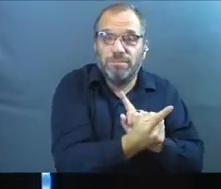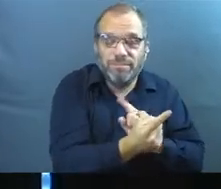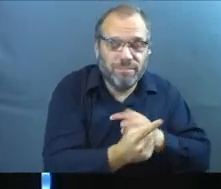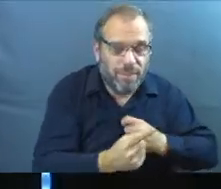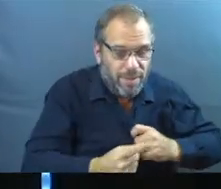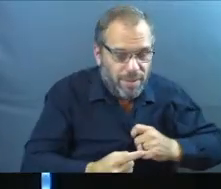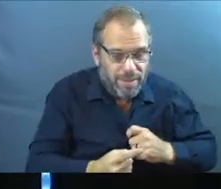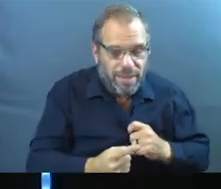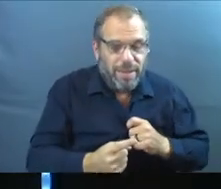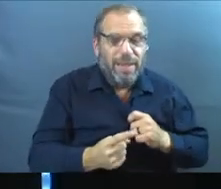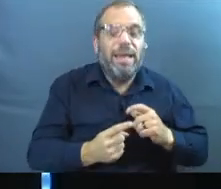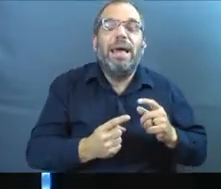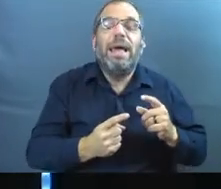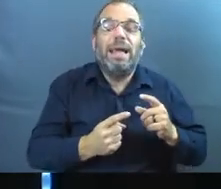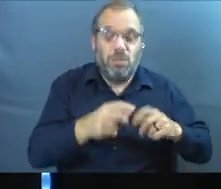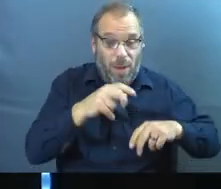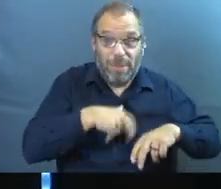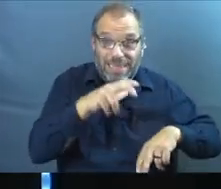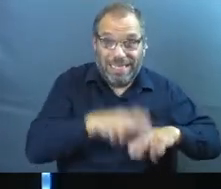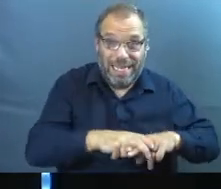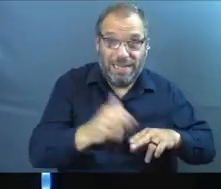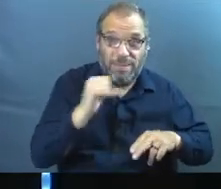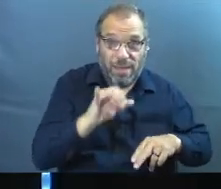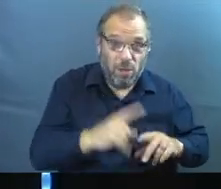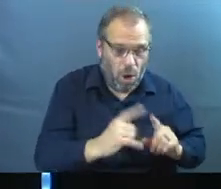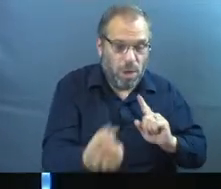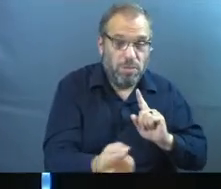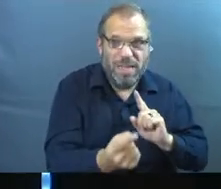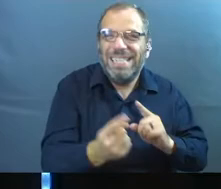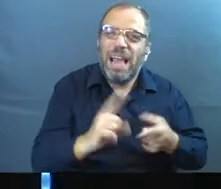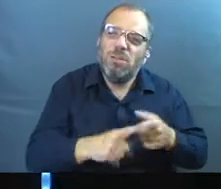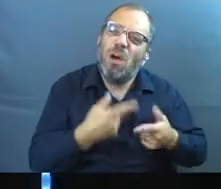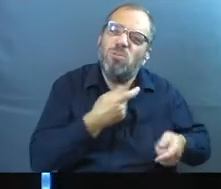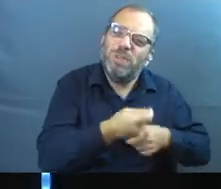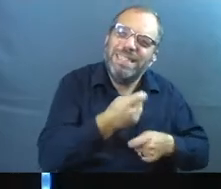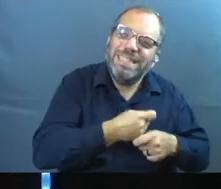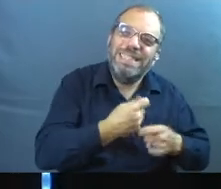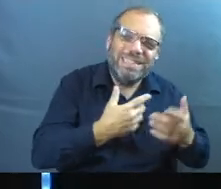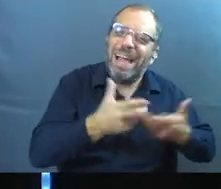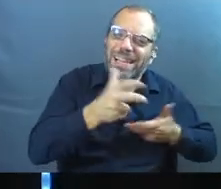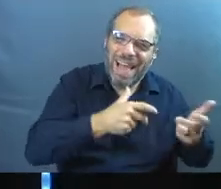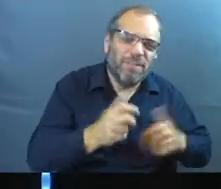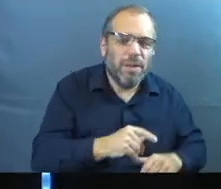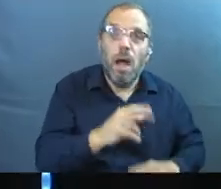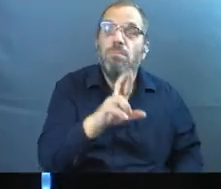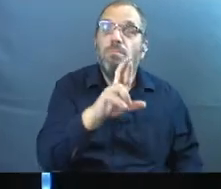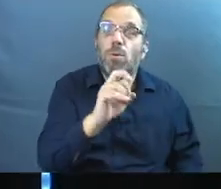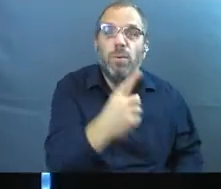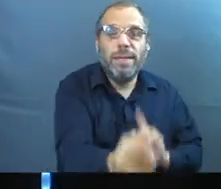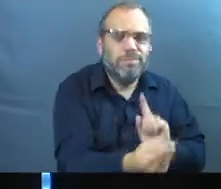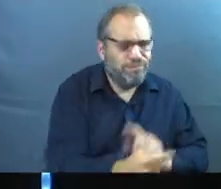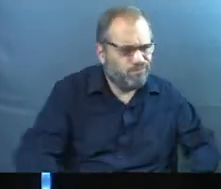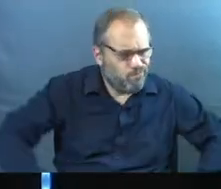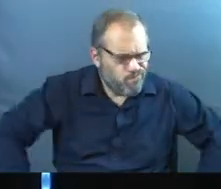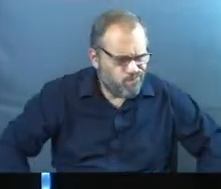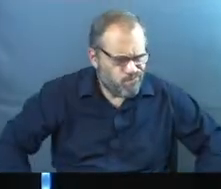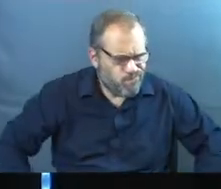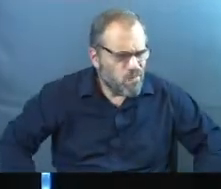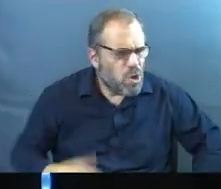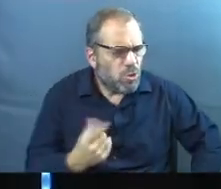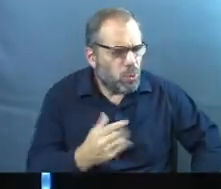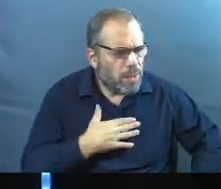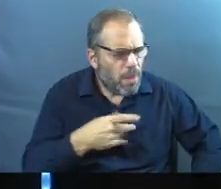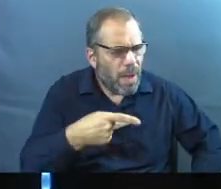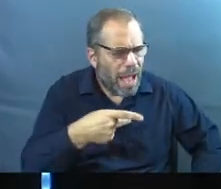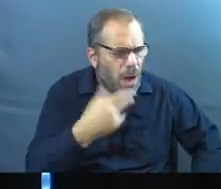and I'm on his back porch, and he comes up, and usually, you we joke and laugh and say something funny, and he just looks at me. goes, what are you